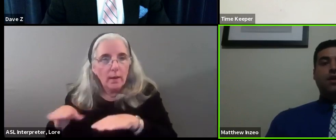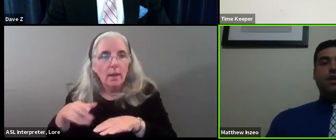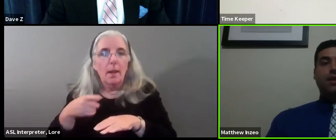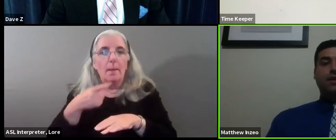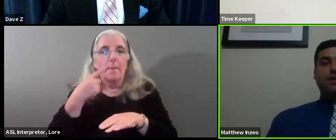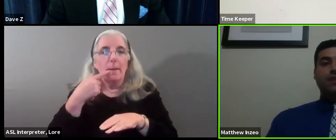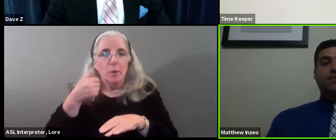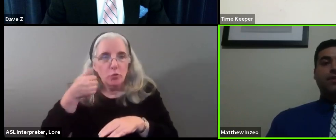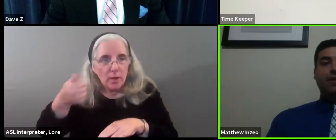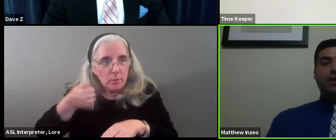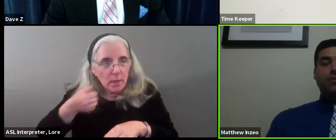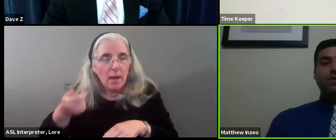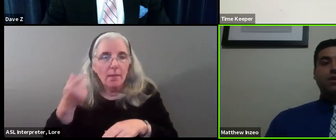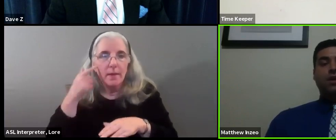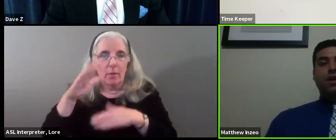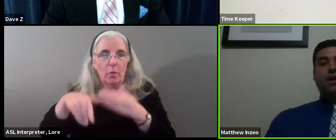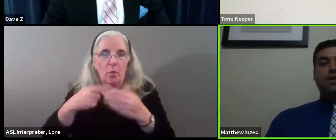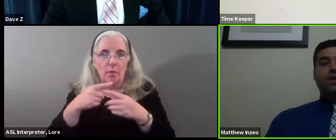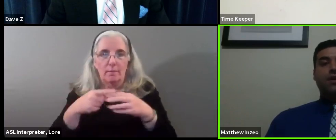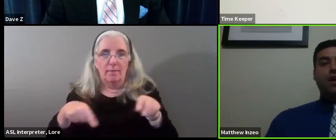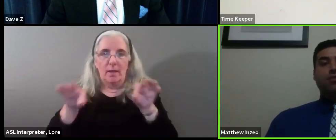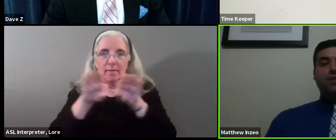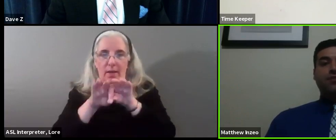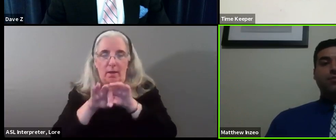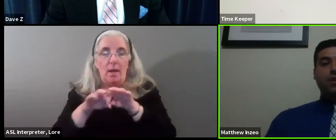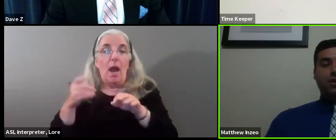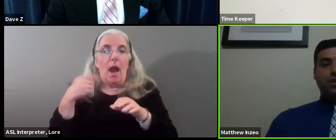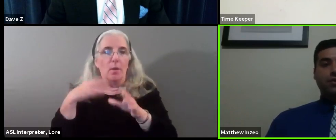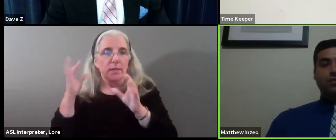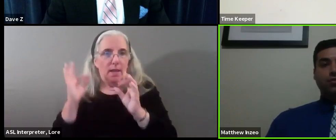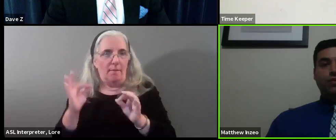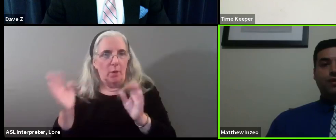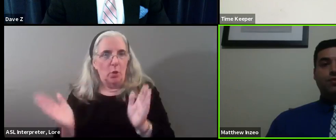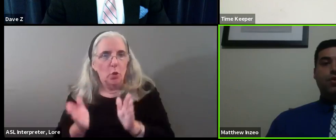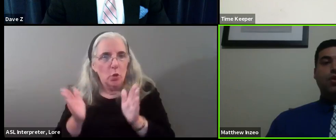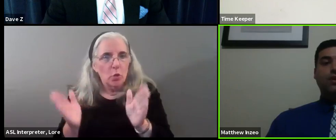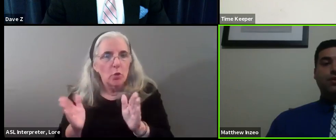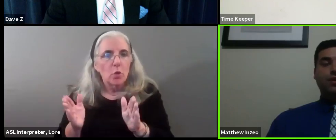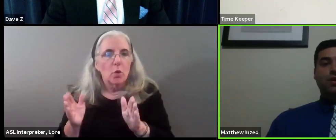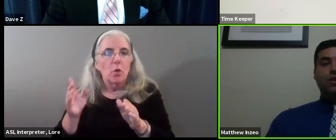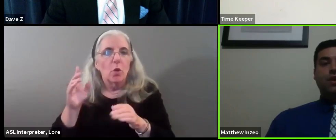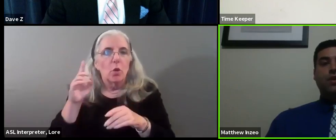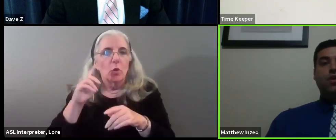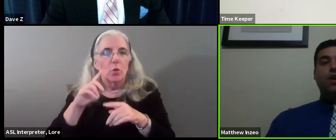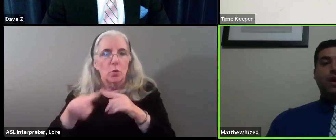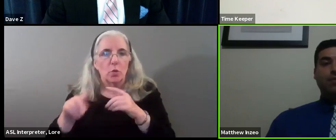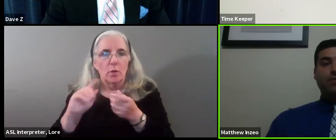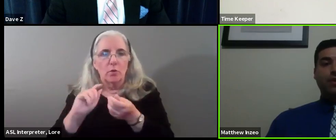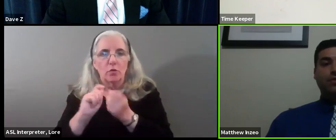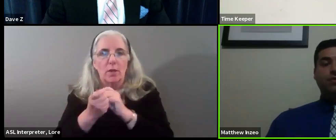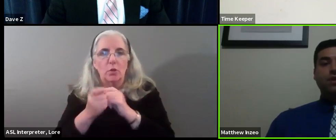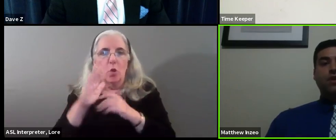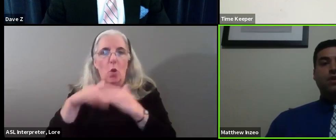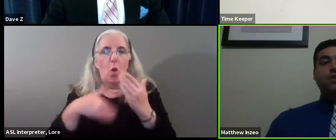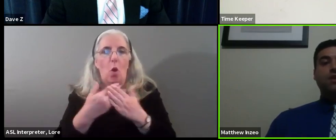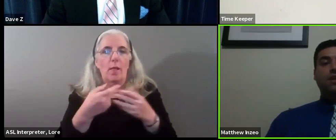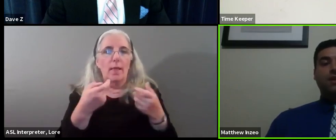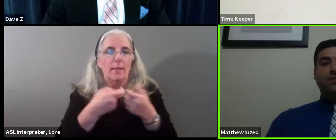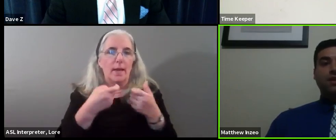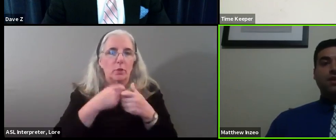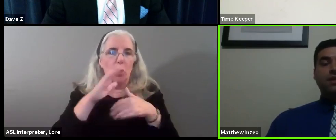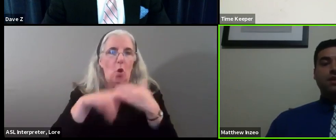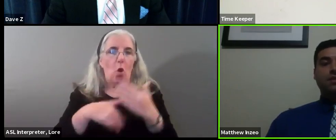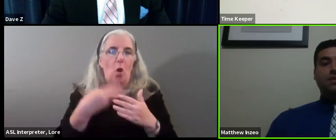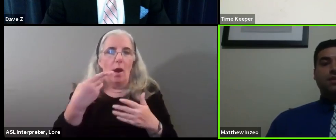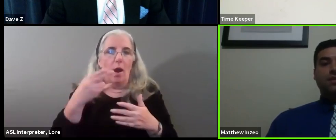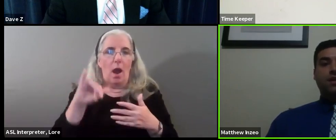And I think that's very valuable. I think I would definitely be encouraged moving into all electric and all hybrid vehicles. Another thing that